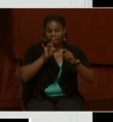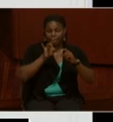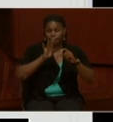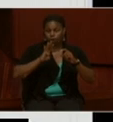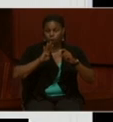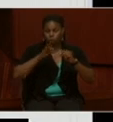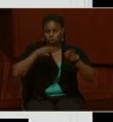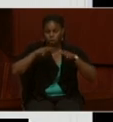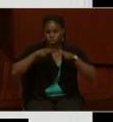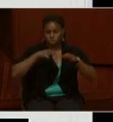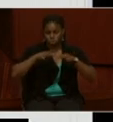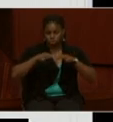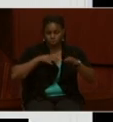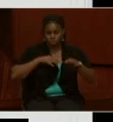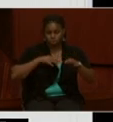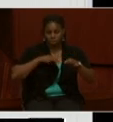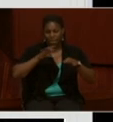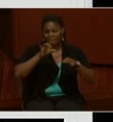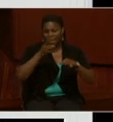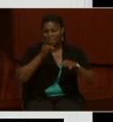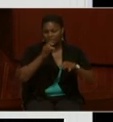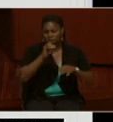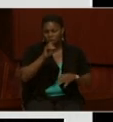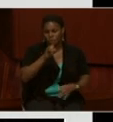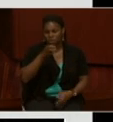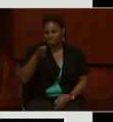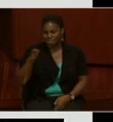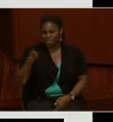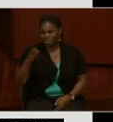Log Books of U.S. Navy Ships, 1801 to 1940.